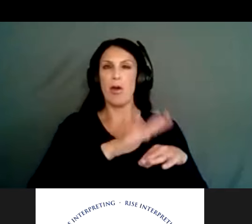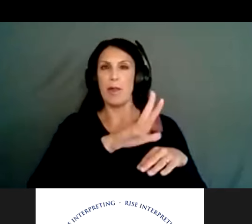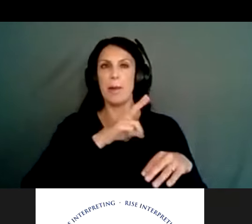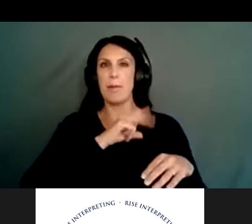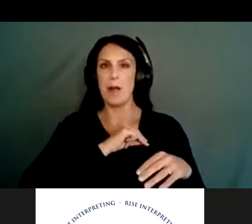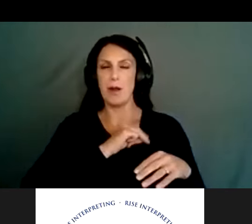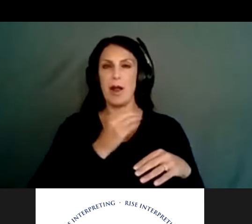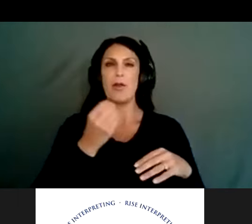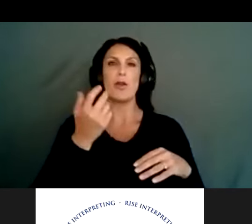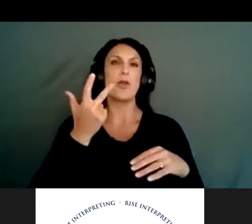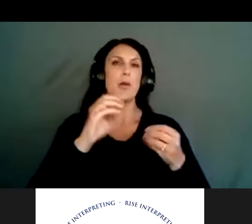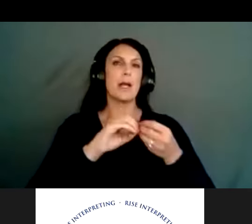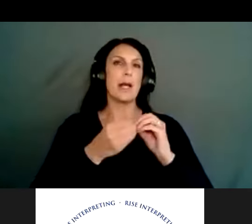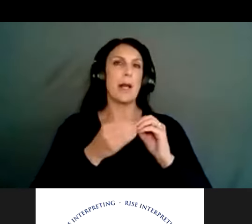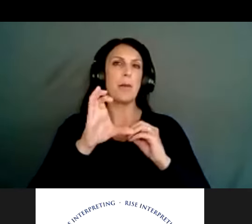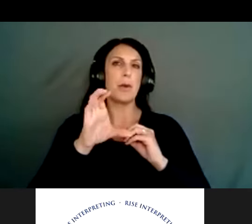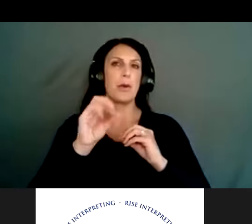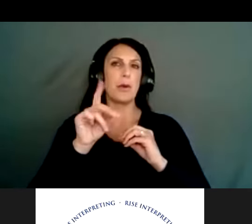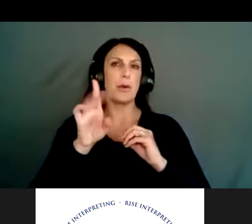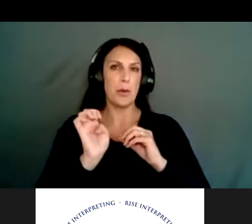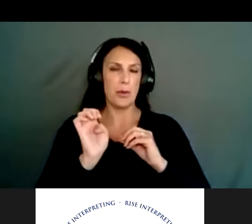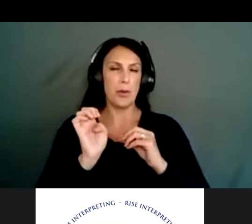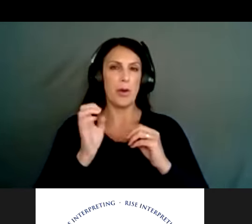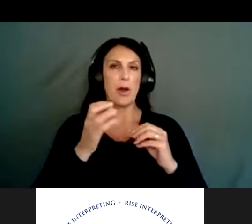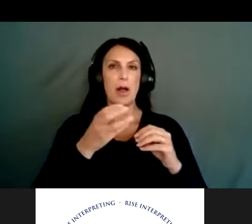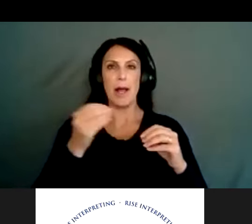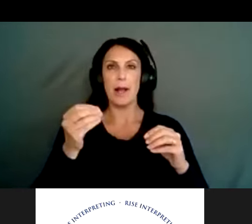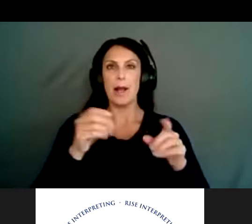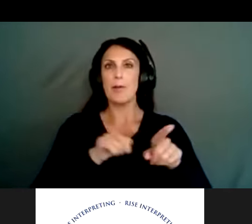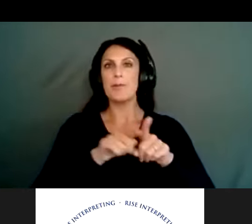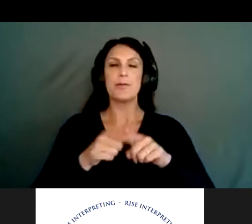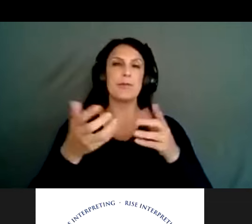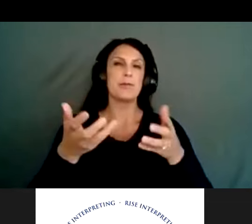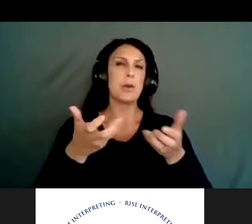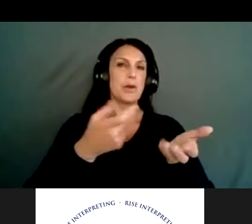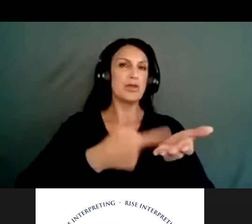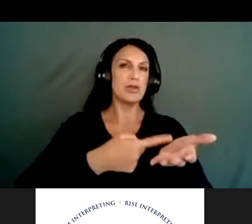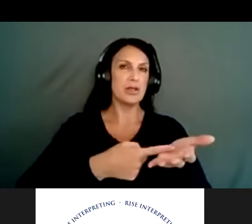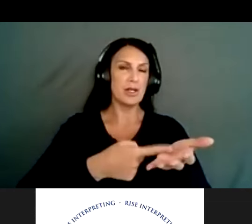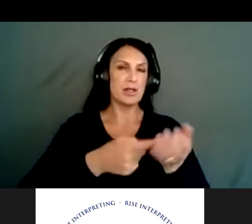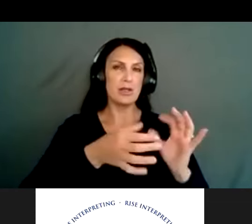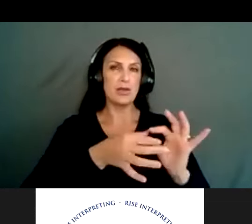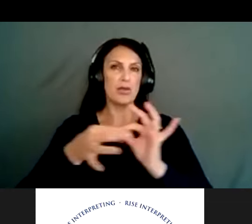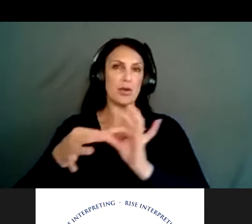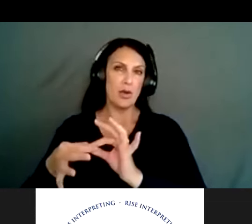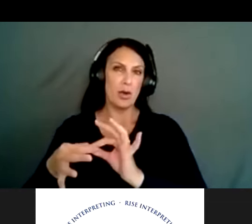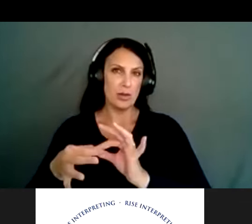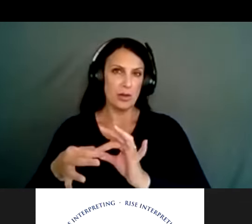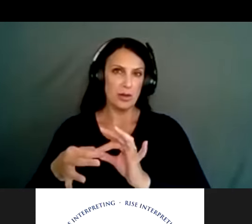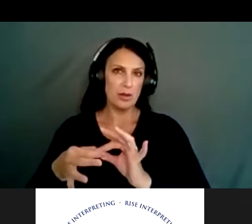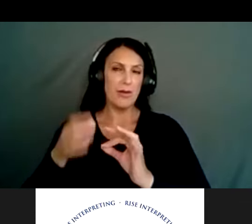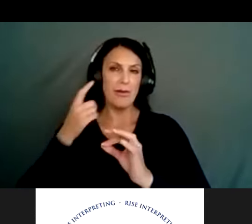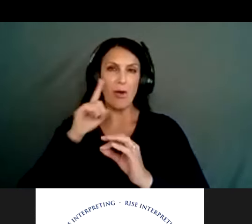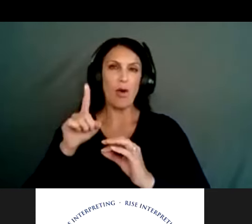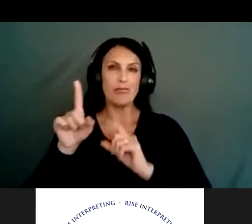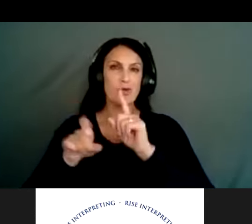three digit code. And then, um, we're also looking to, to discuss an option with regards to, um, a survey.